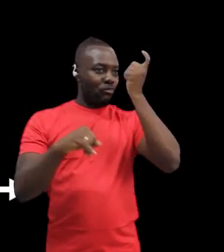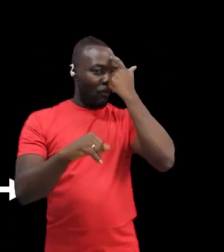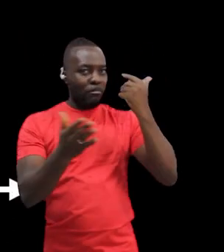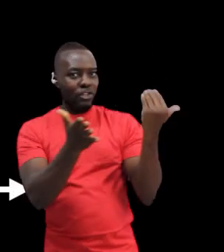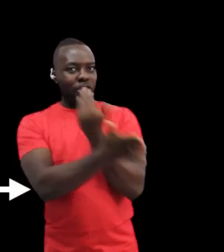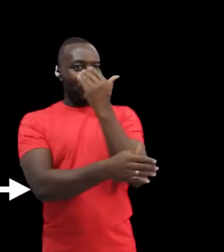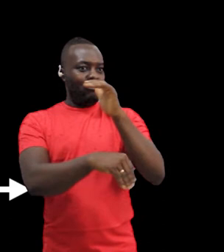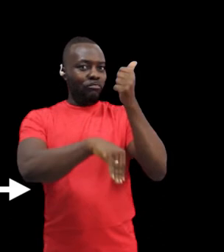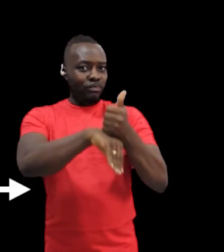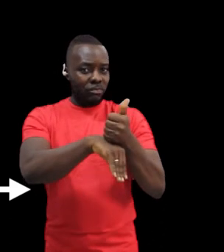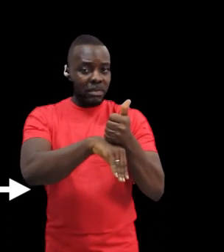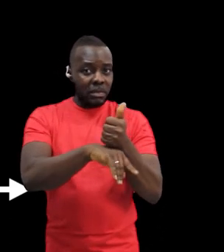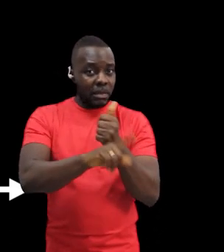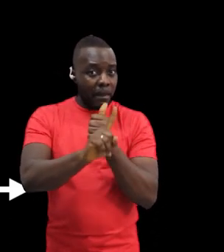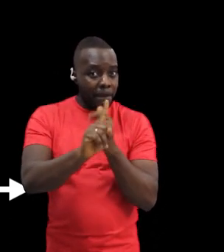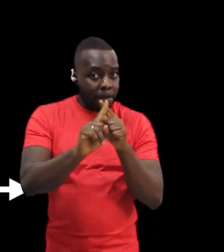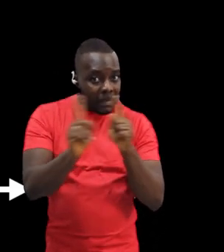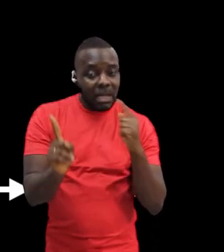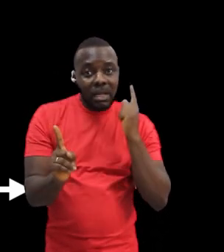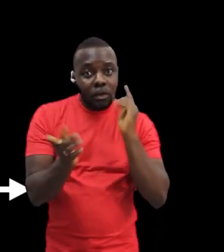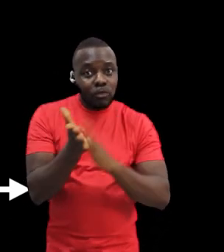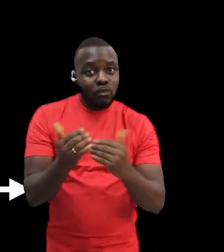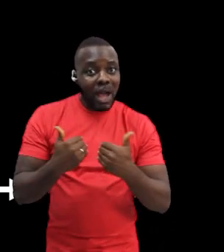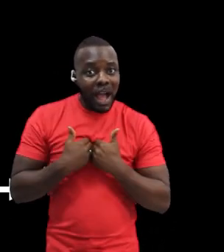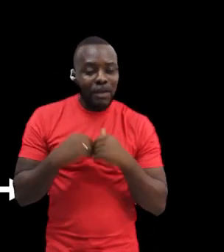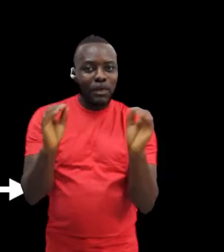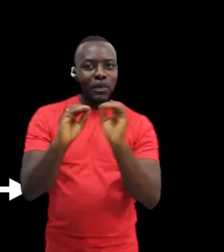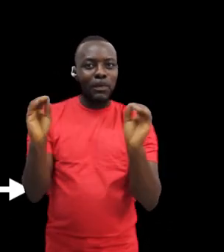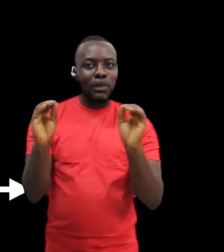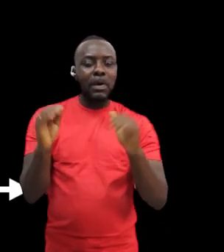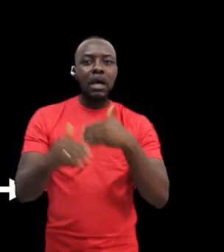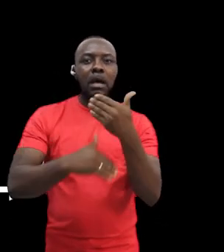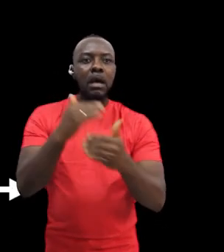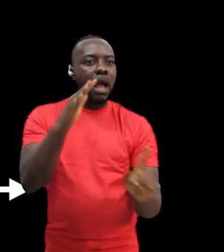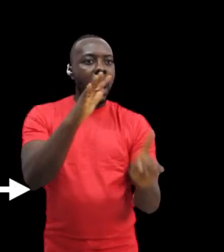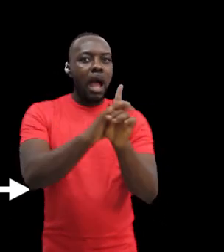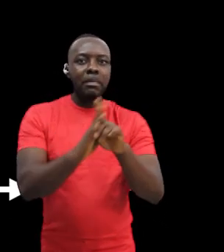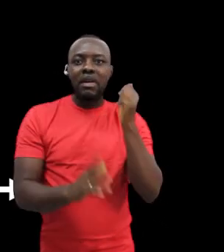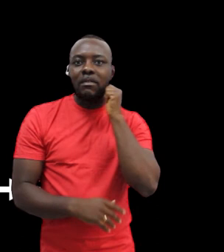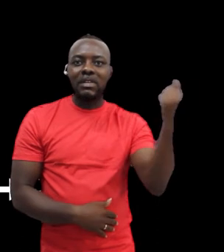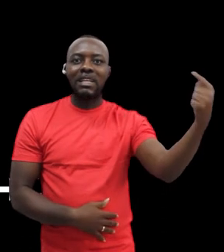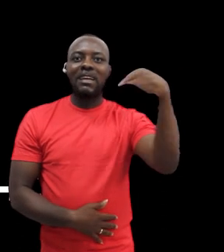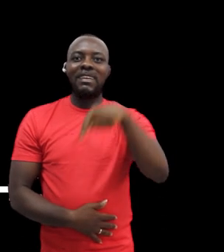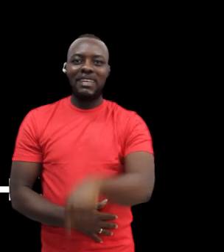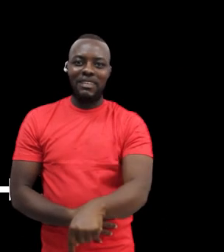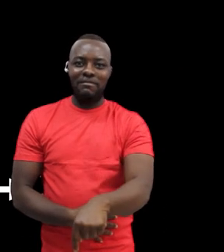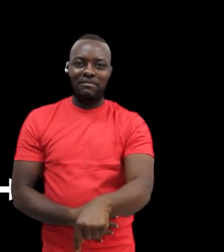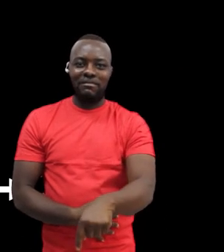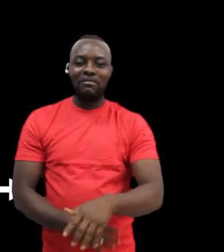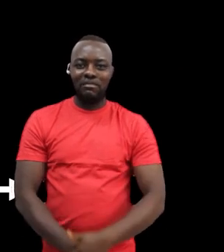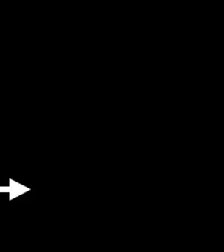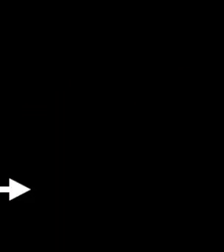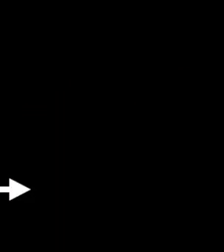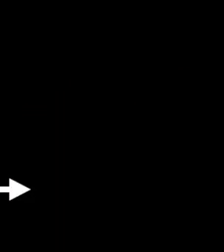At the time Ghana was positioning itself as a geopolitical leader in Africa, self-determination and independence, but did